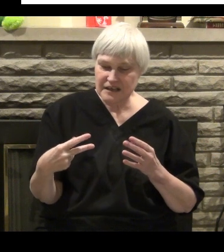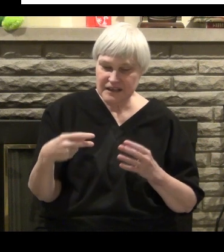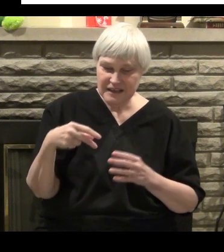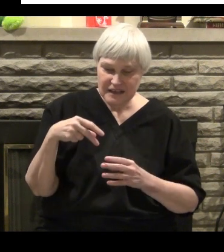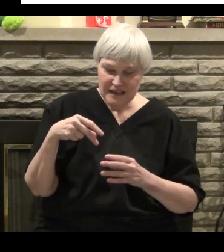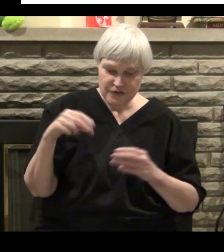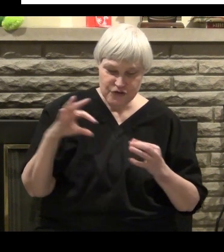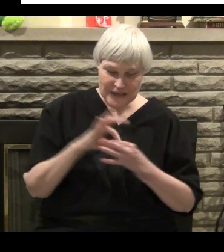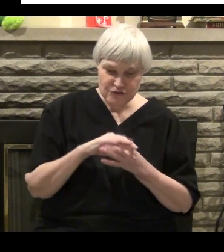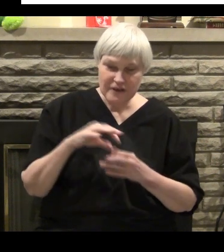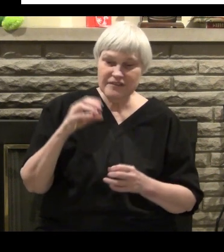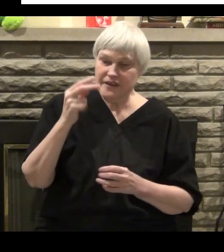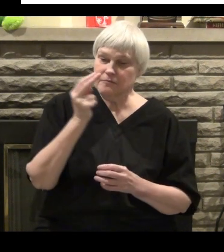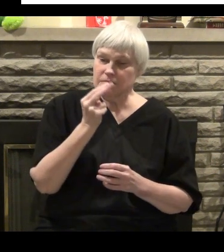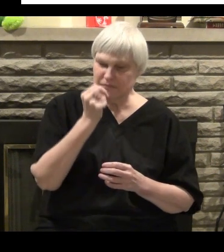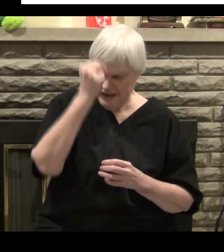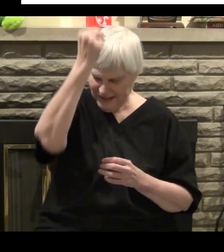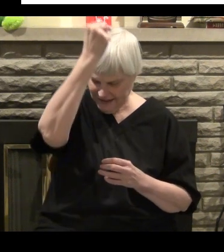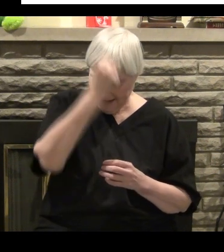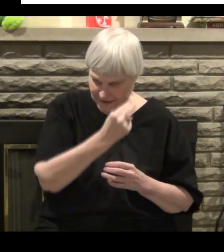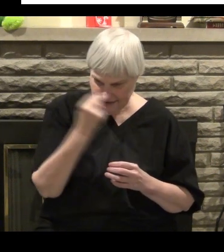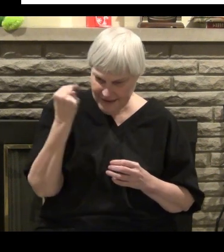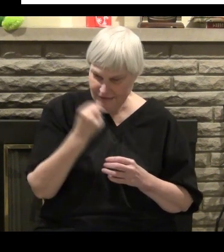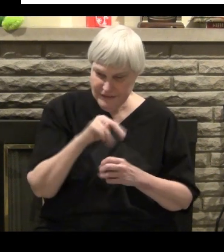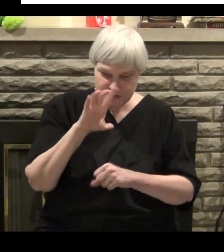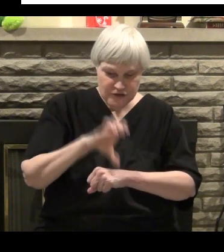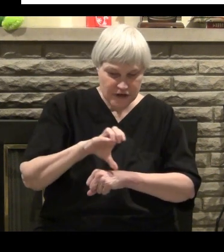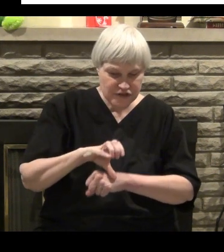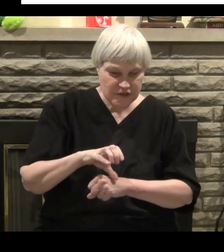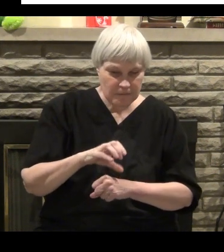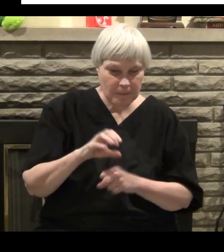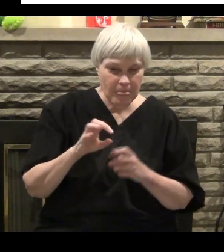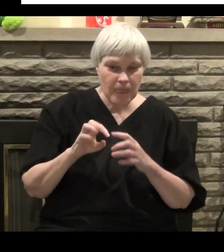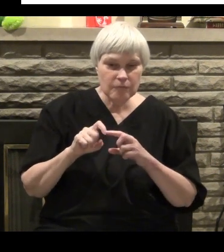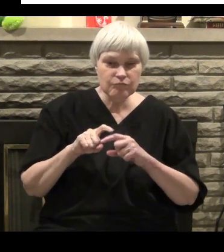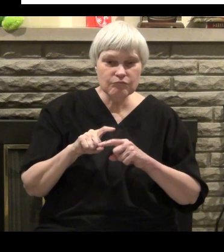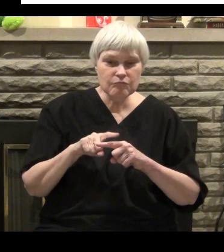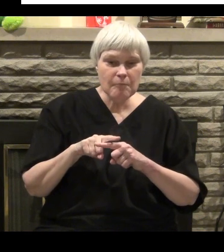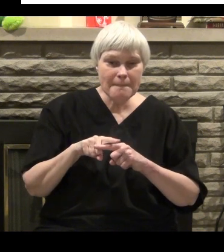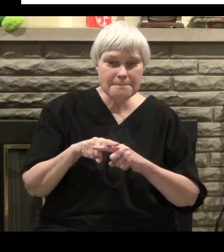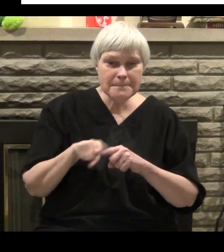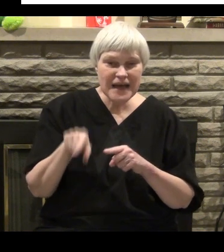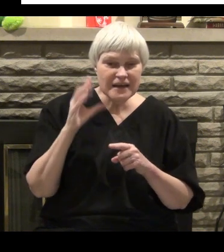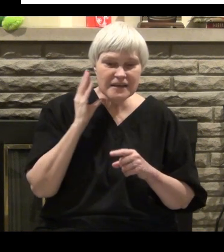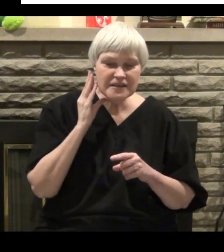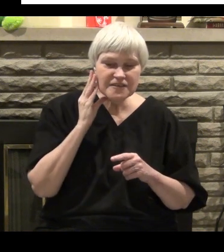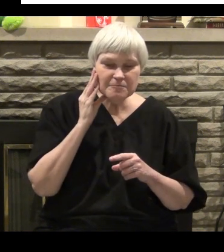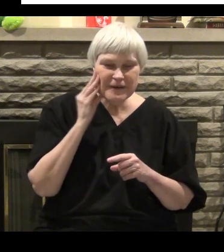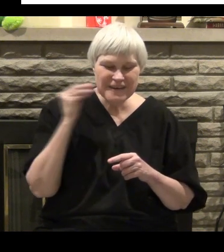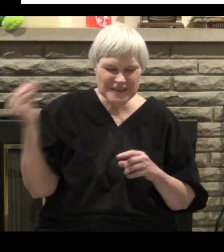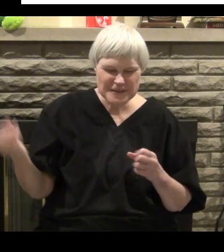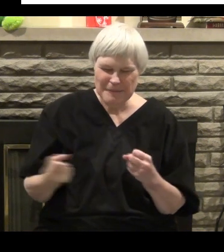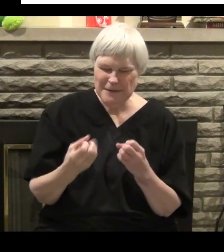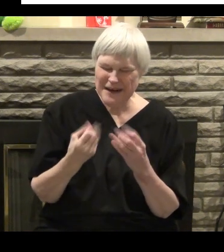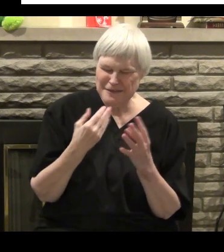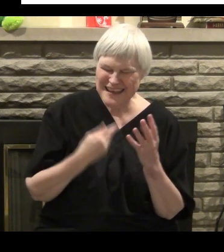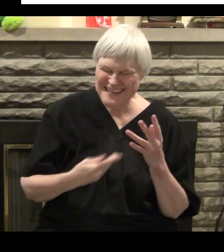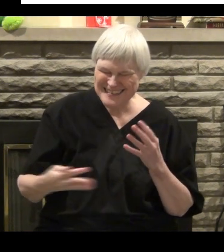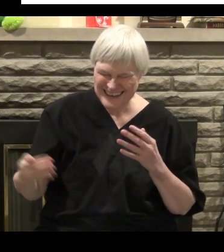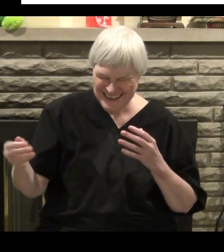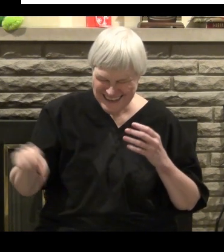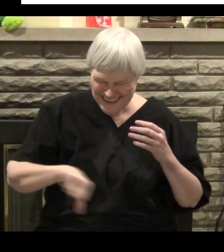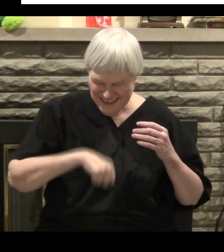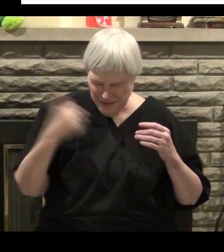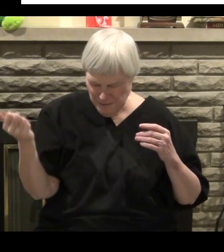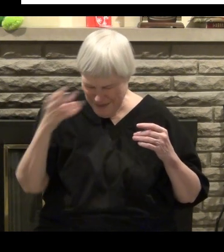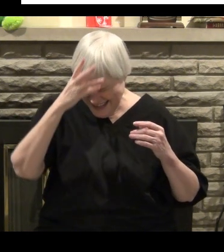When I was 13, I had already been confirmed in the Catholic Church. But I've been experiencing what